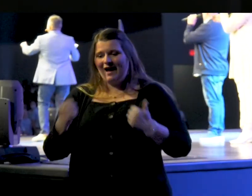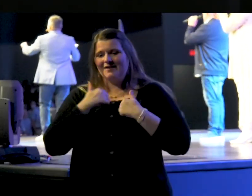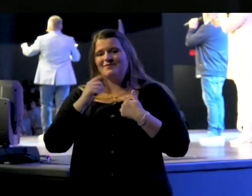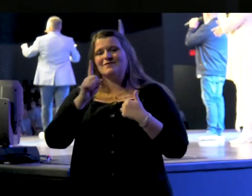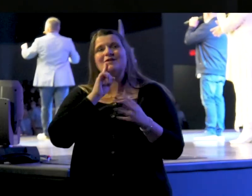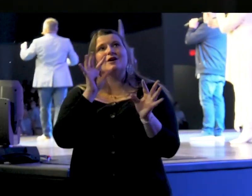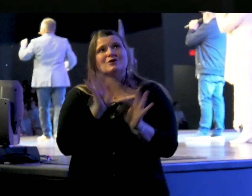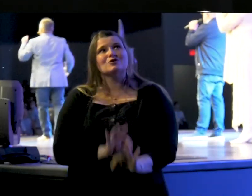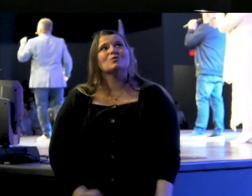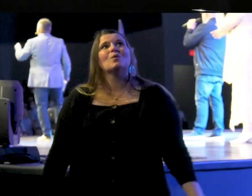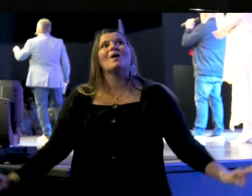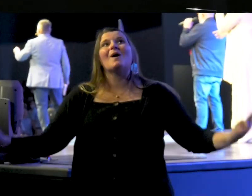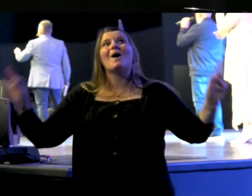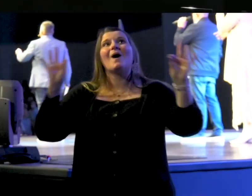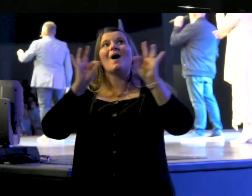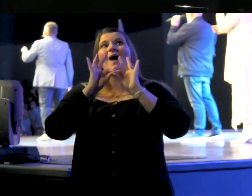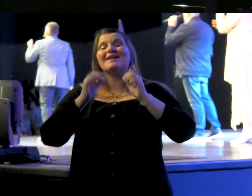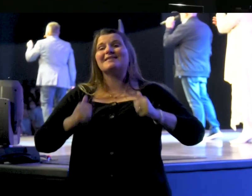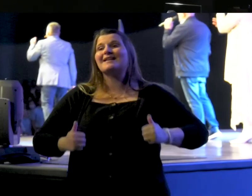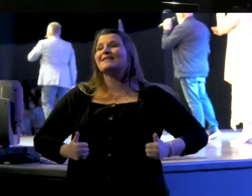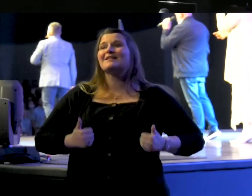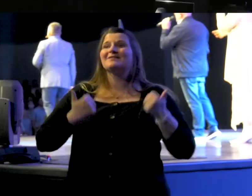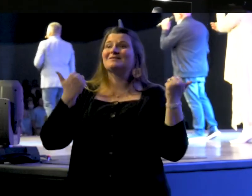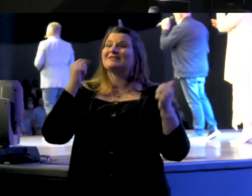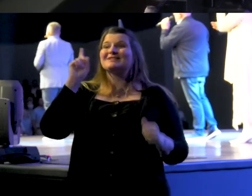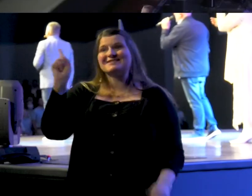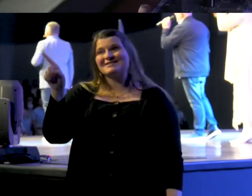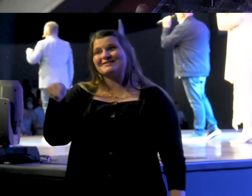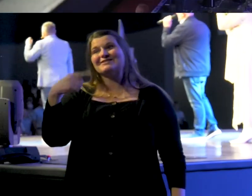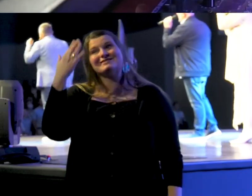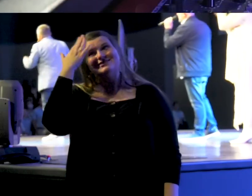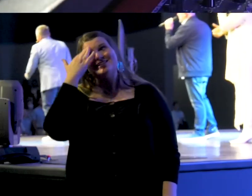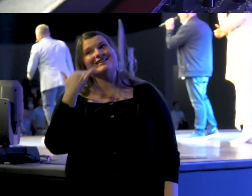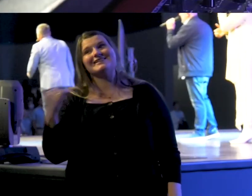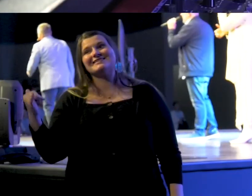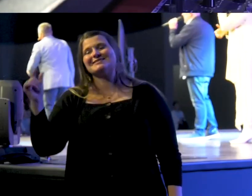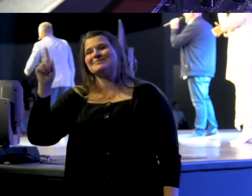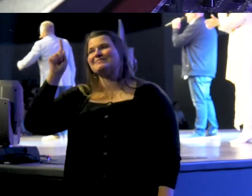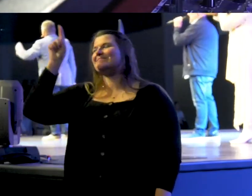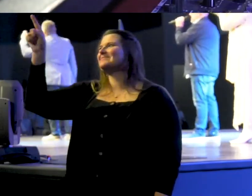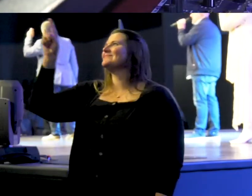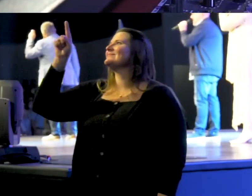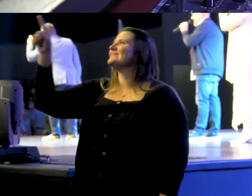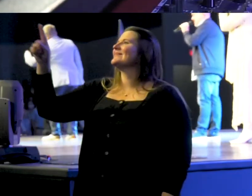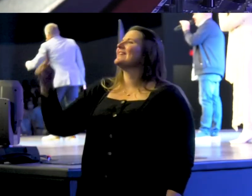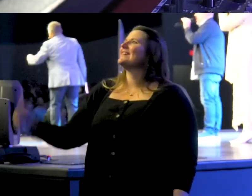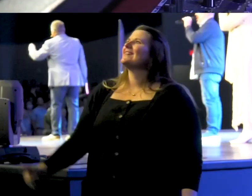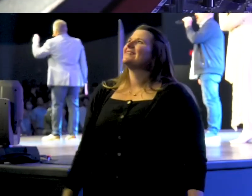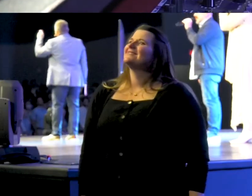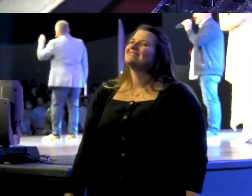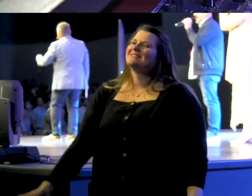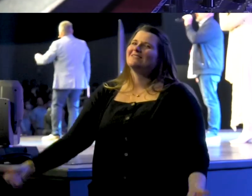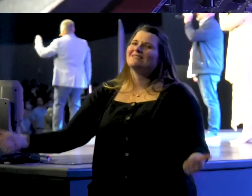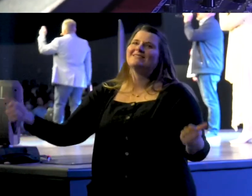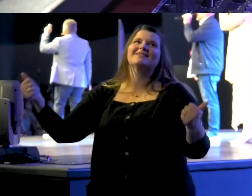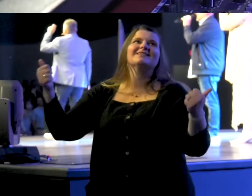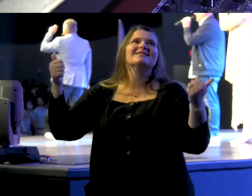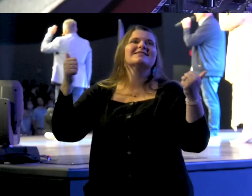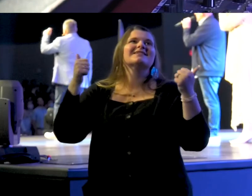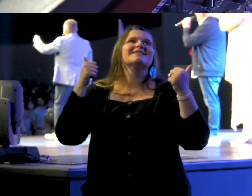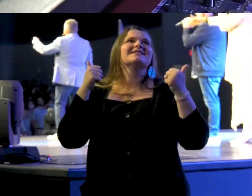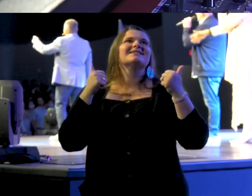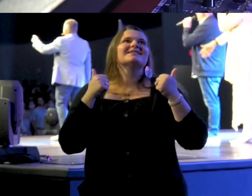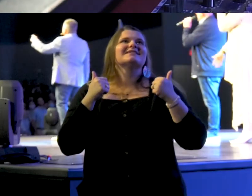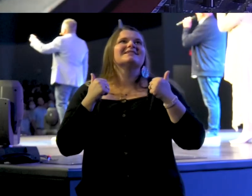life is worth a living Just because He